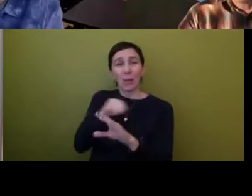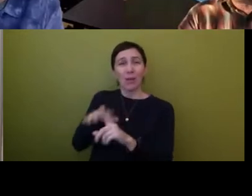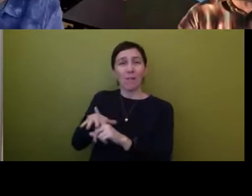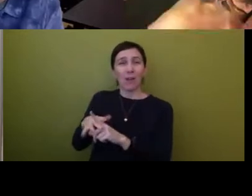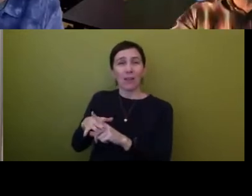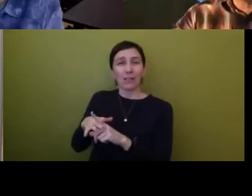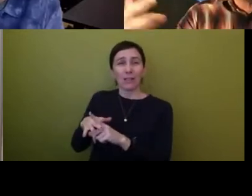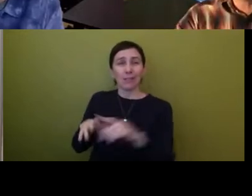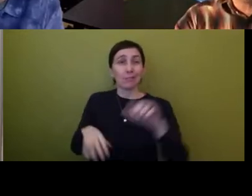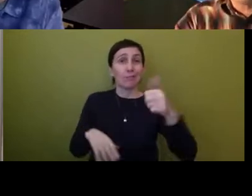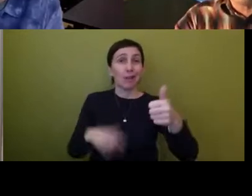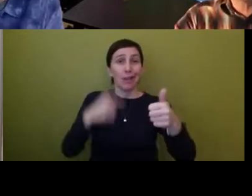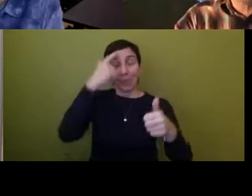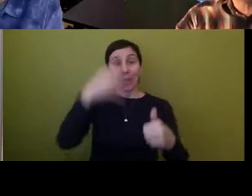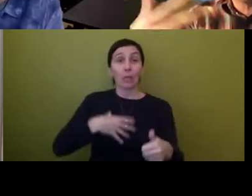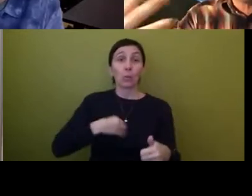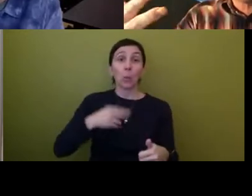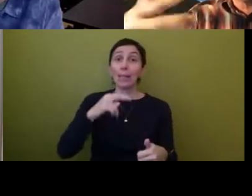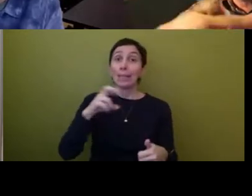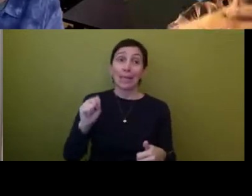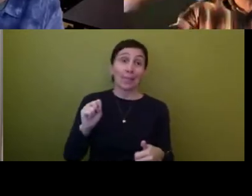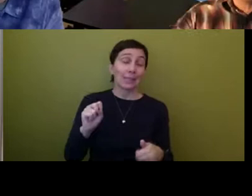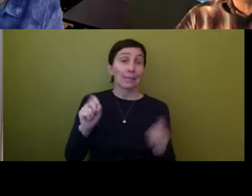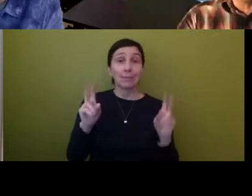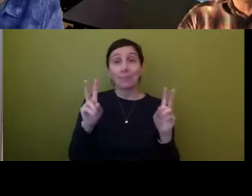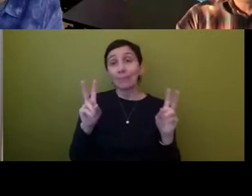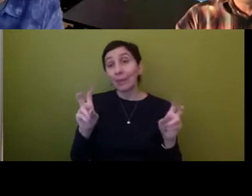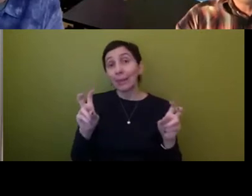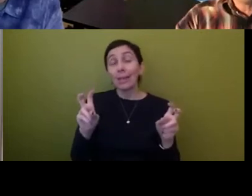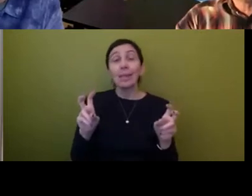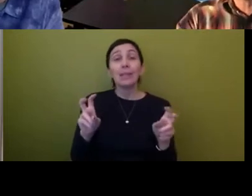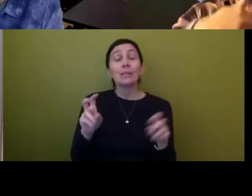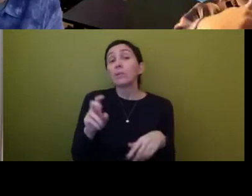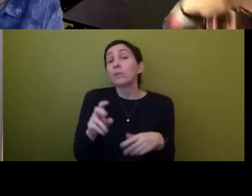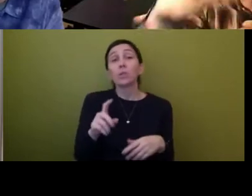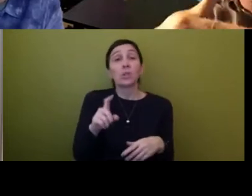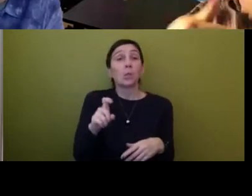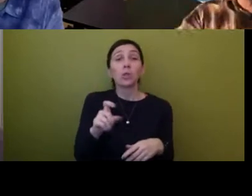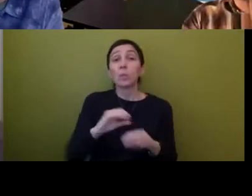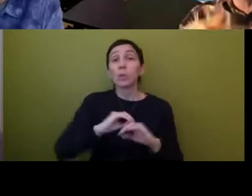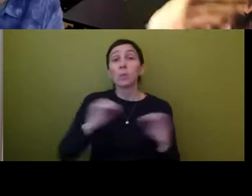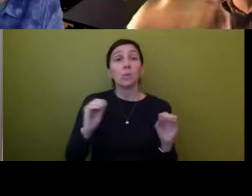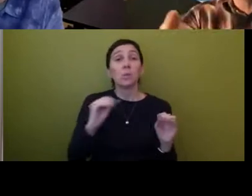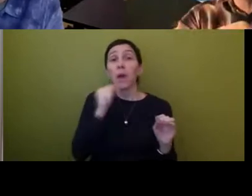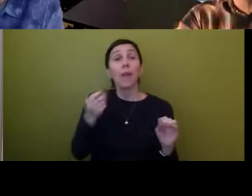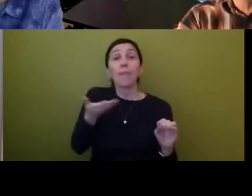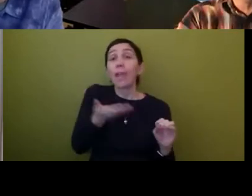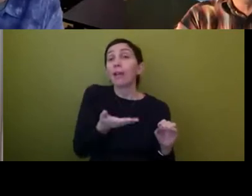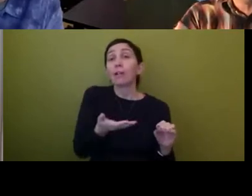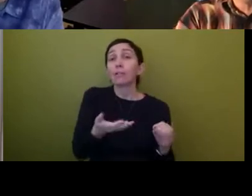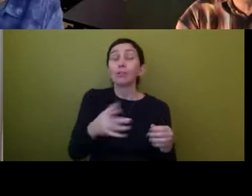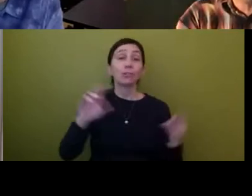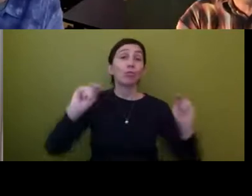uh, is made to be transparent. It's made to be not there. Right. And so all these levels, uh, that,